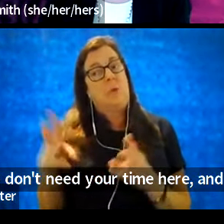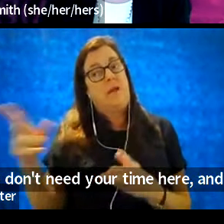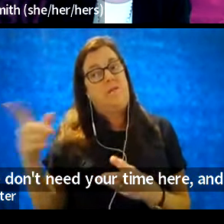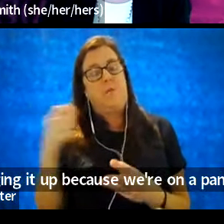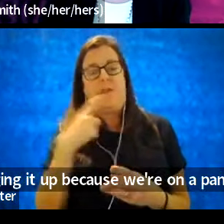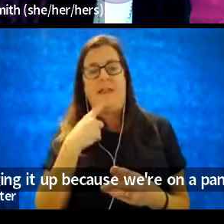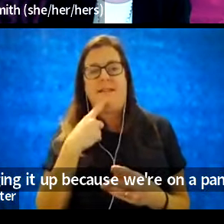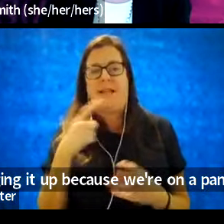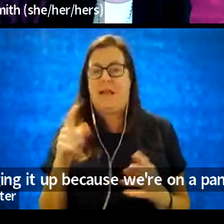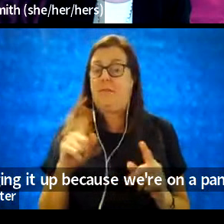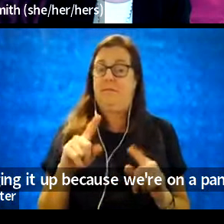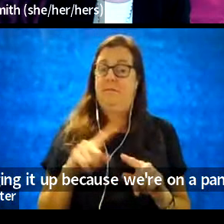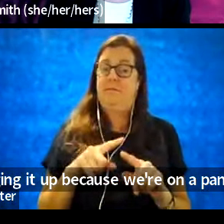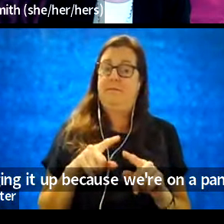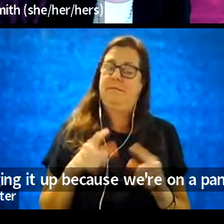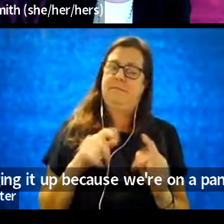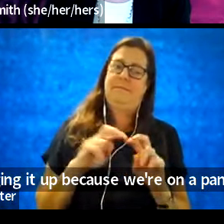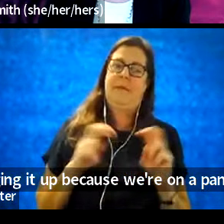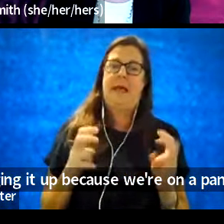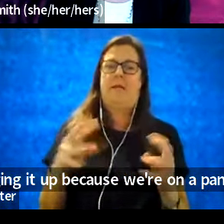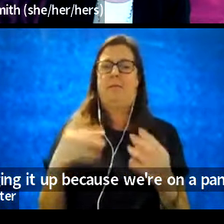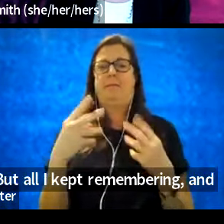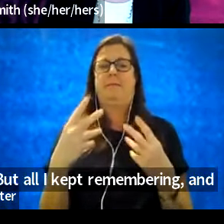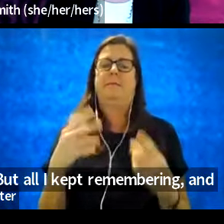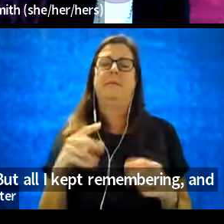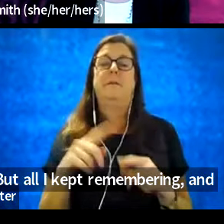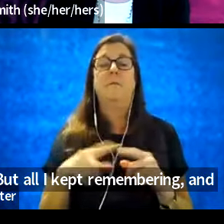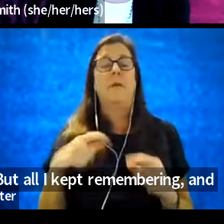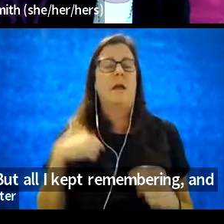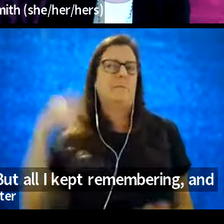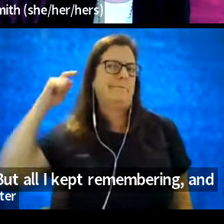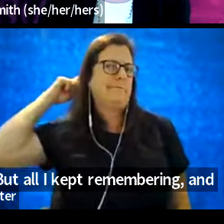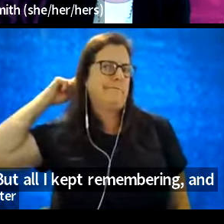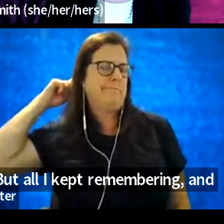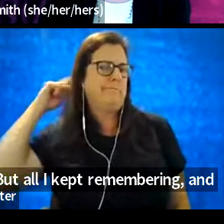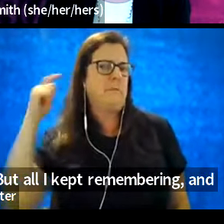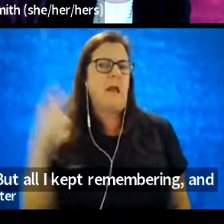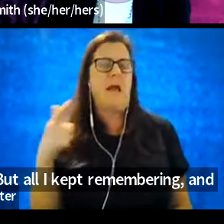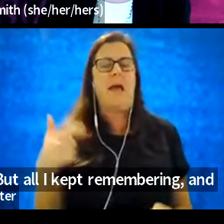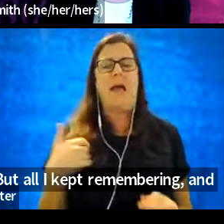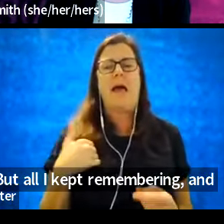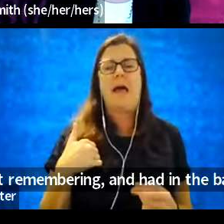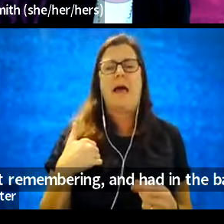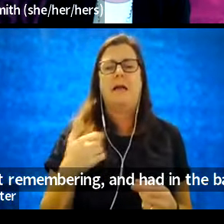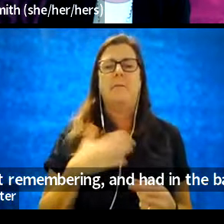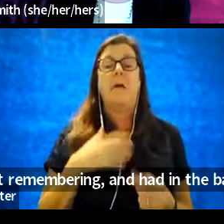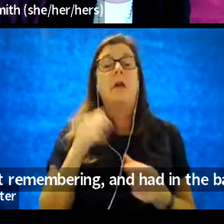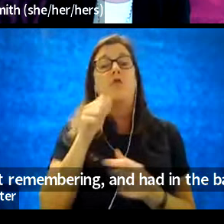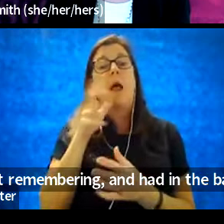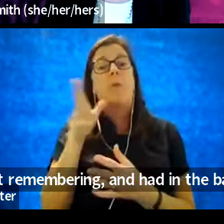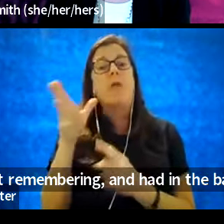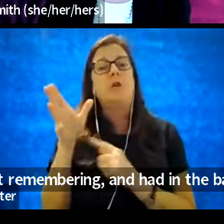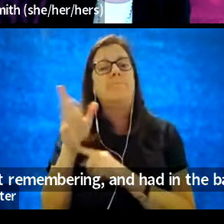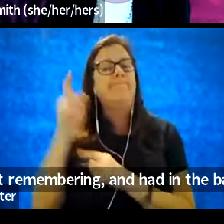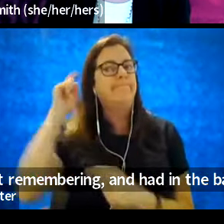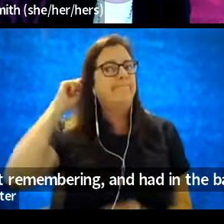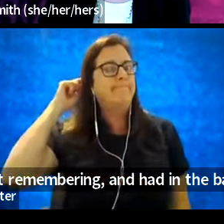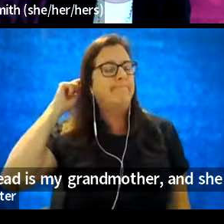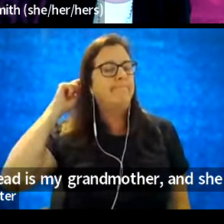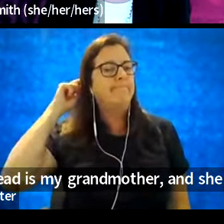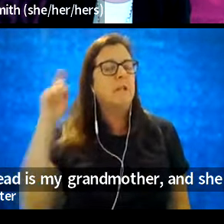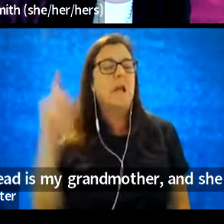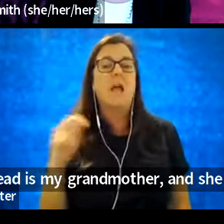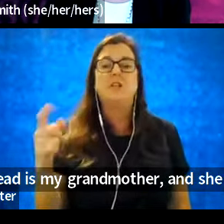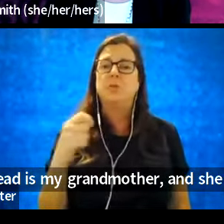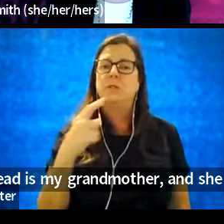But all I kept remembering and had in the back of my head is my grandmother. And she